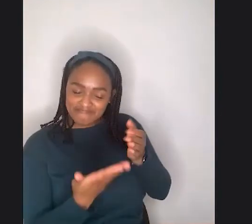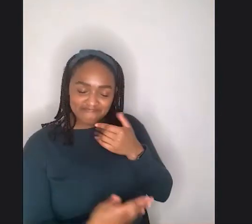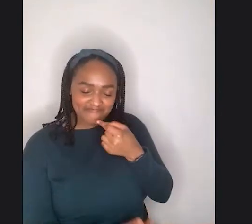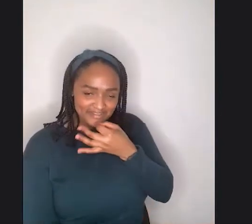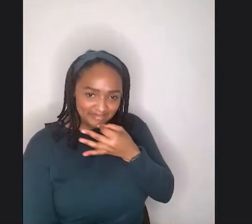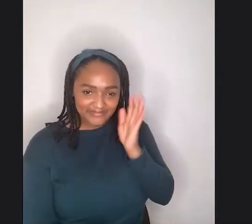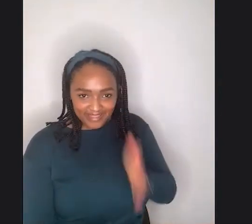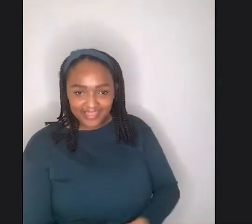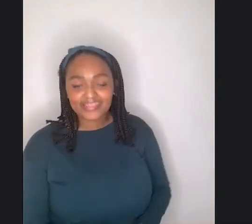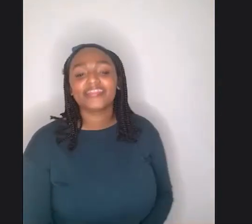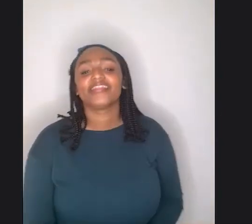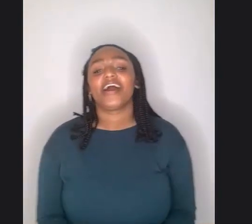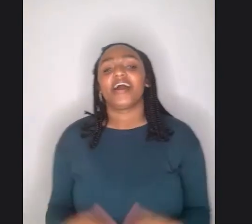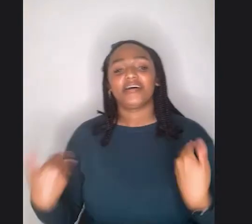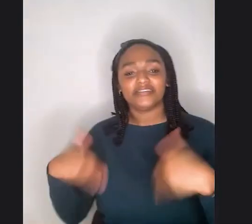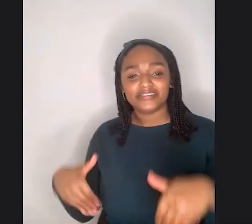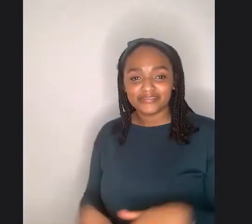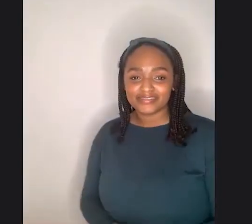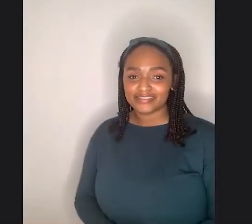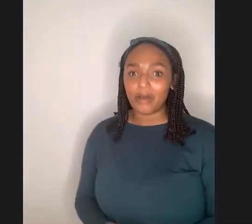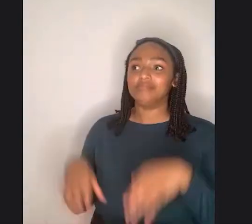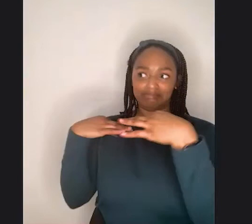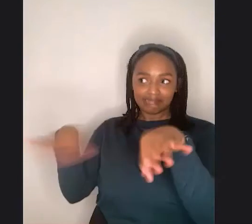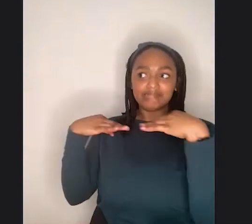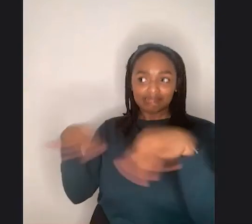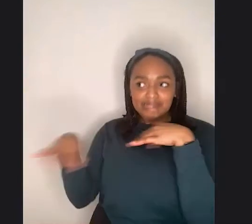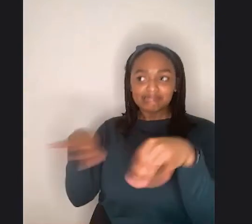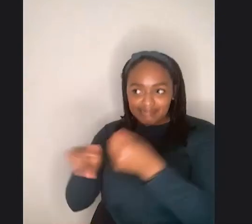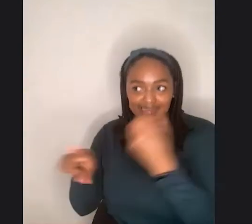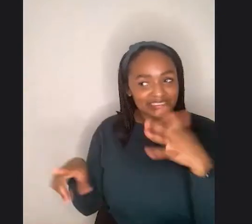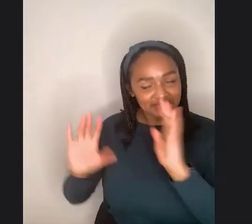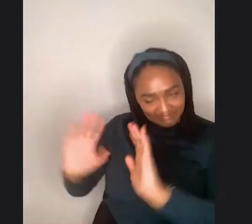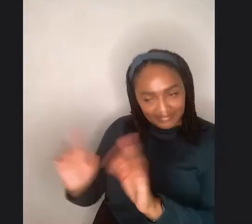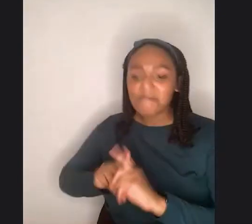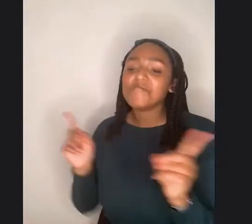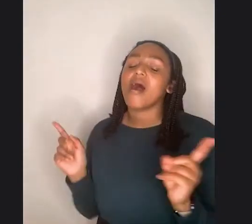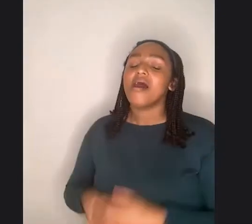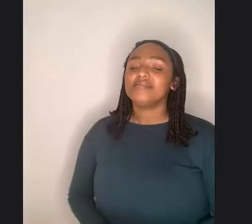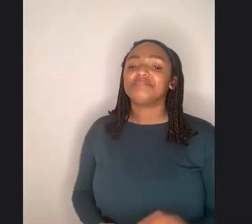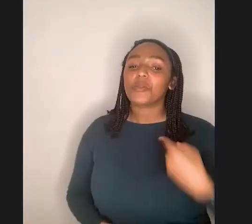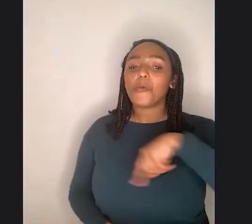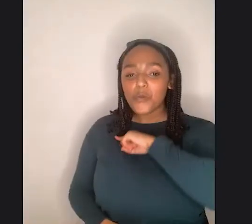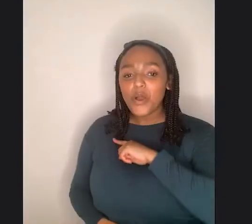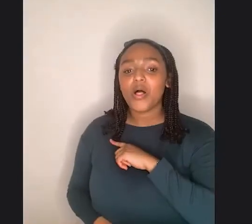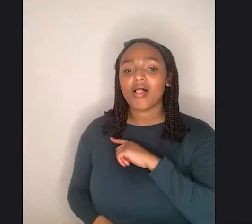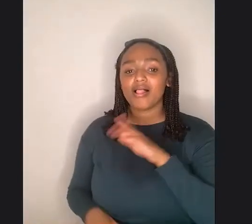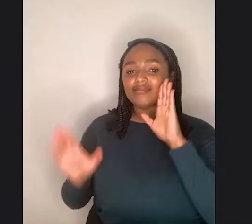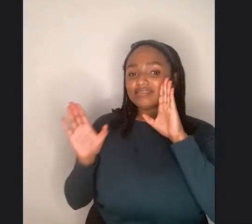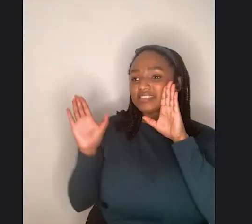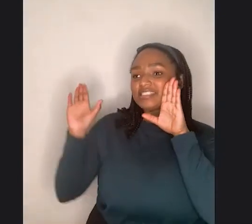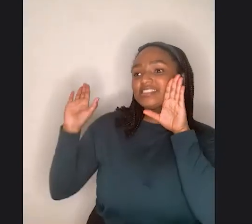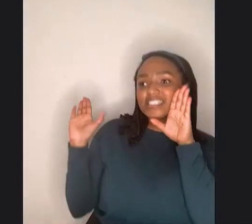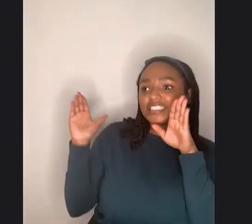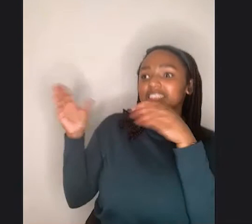Okay. I will not beg you for details because I don't want to put you on the spot, but we will just all direct positive energy